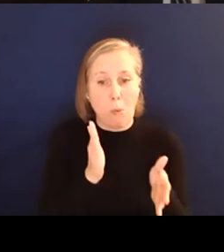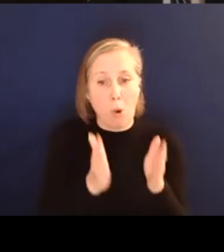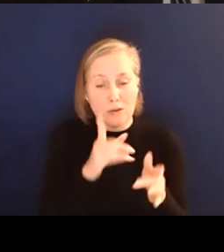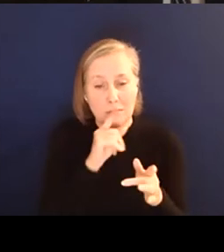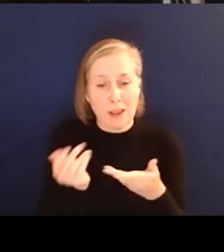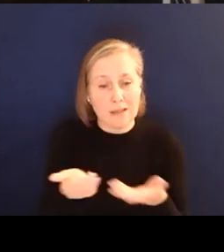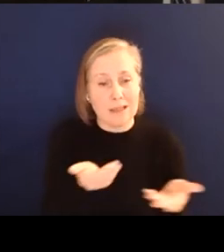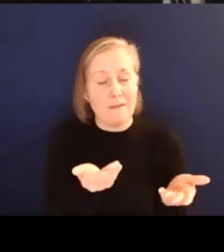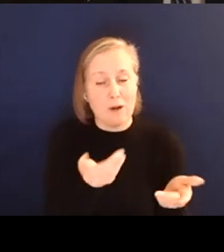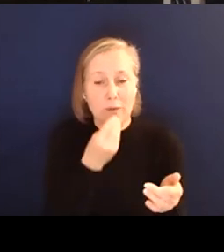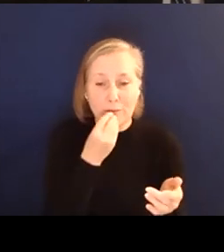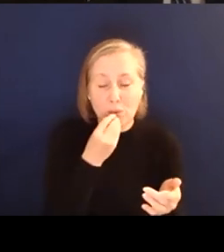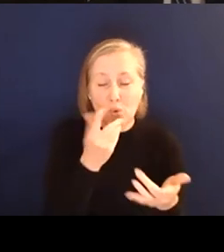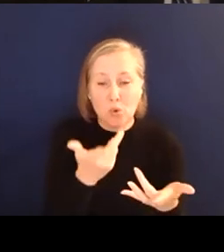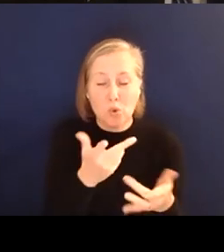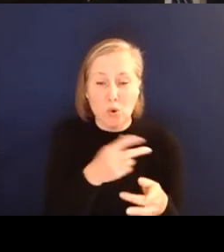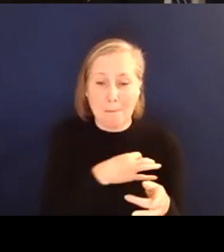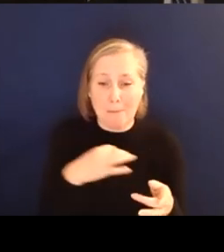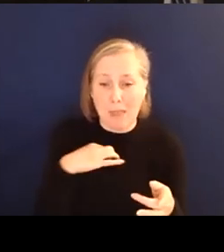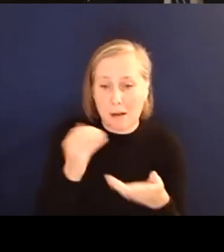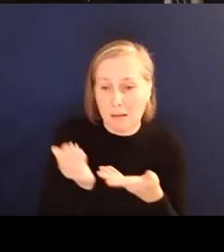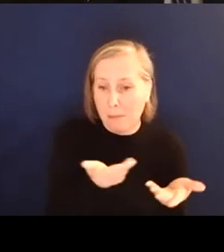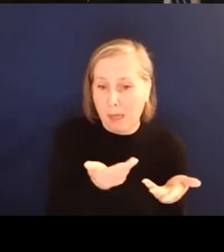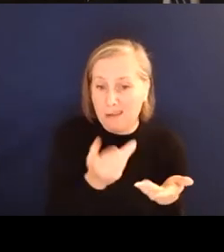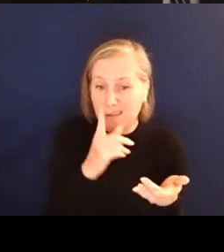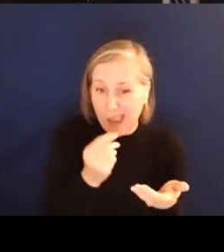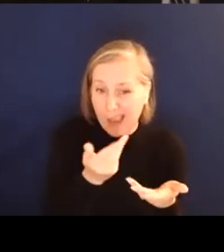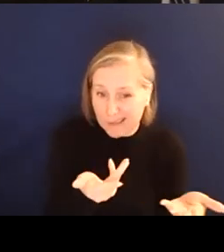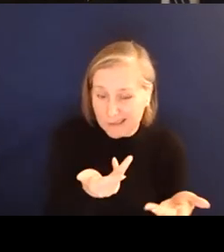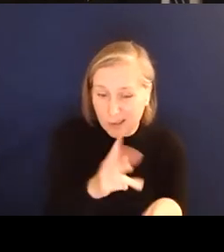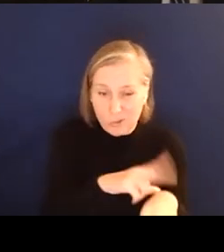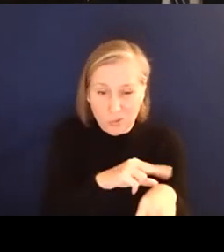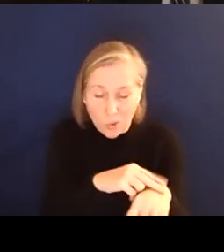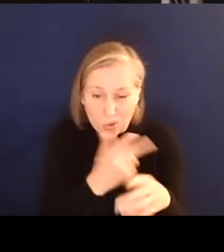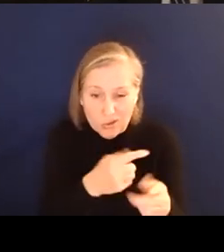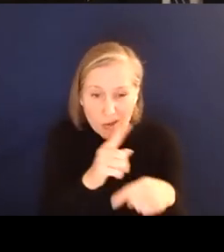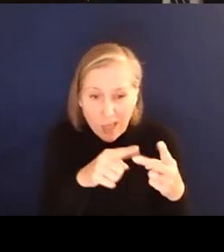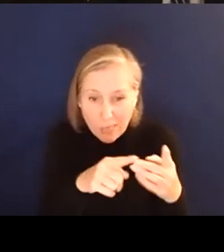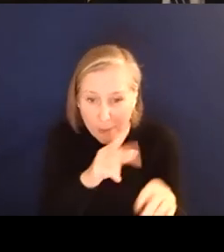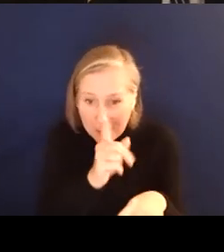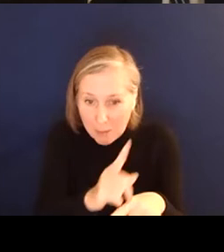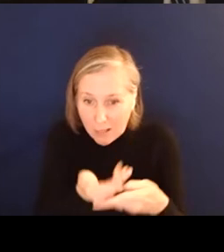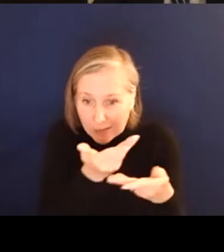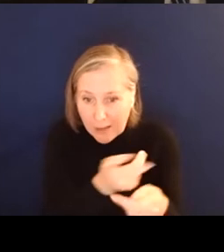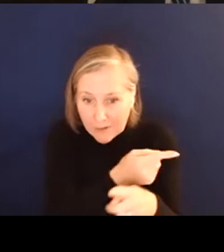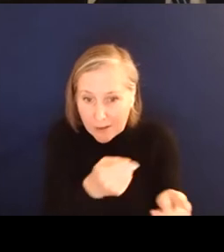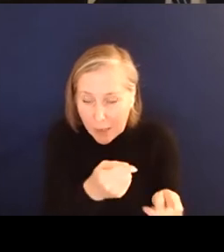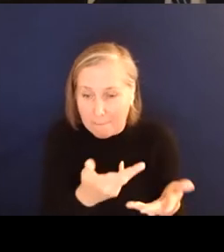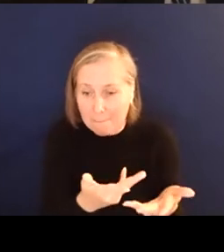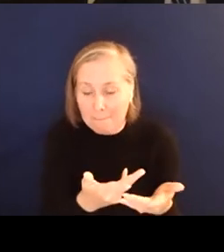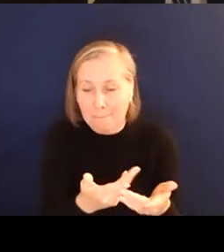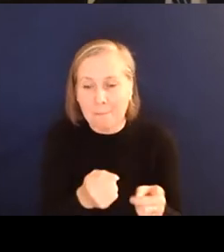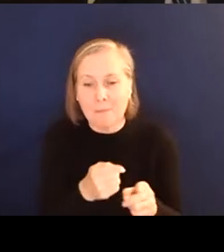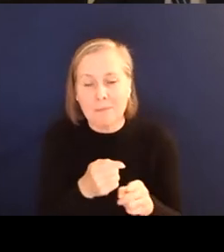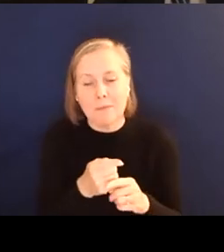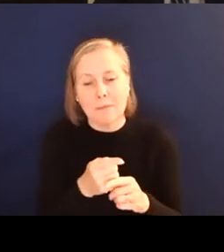you know, food or medical supplies to doctors and other, other people within that, within